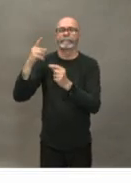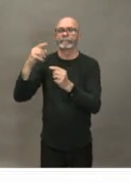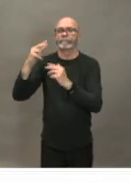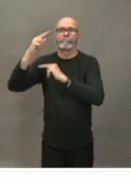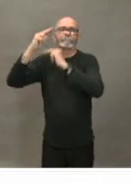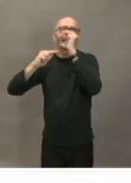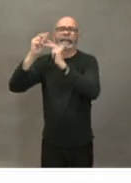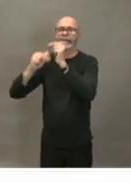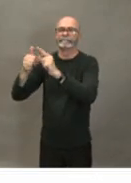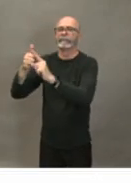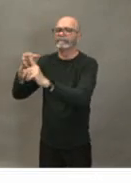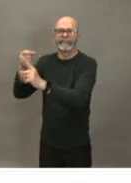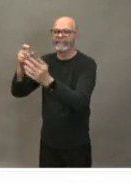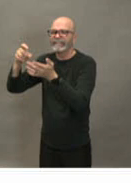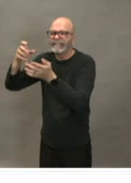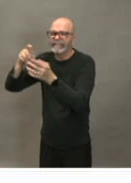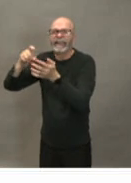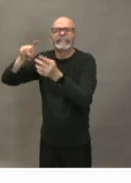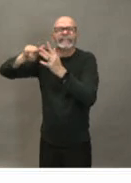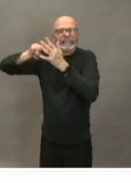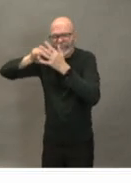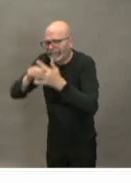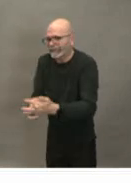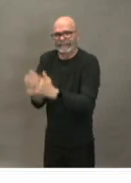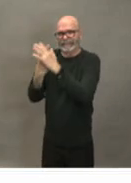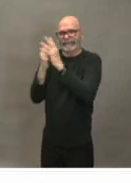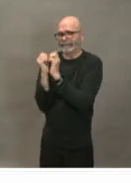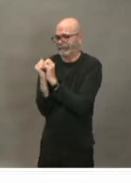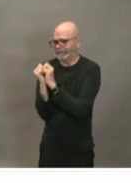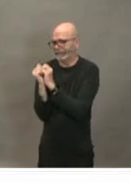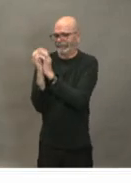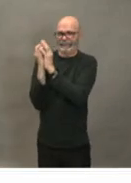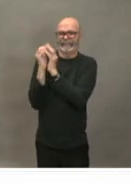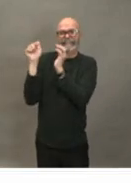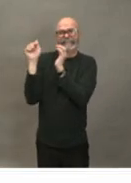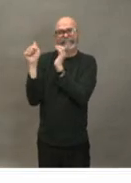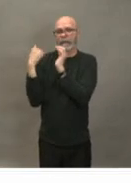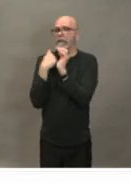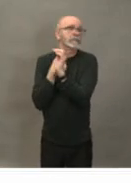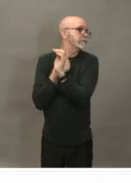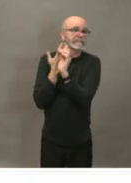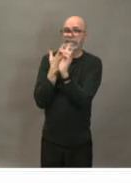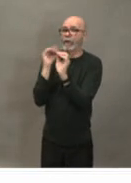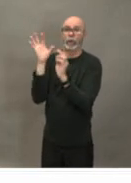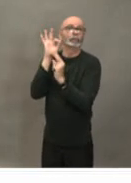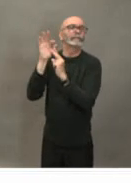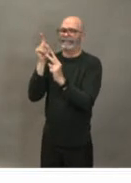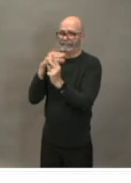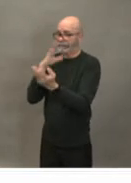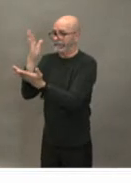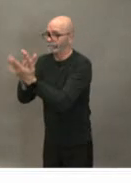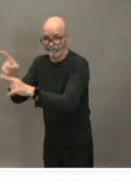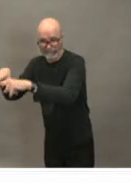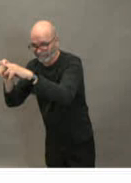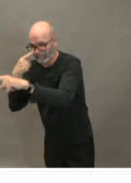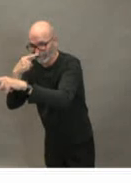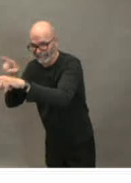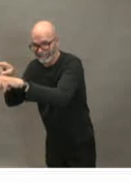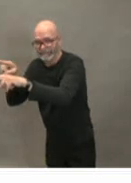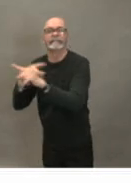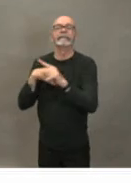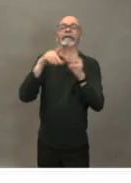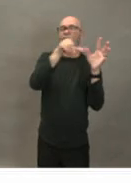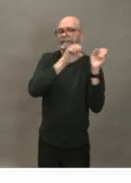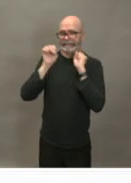or another incident um you know uh we have to close down a section for renovation what have you we always take into